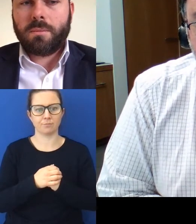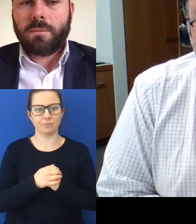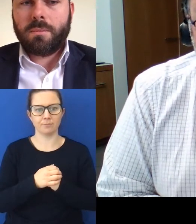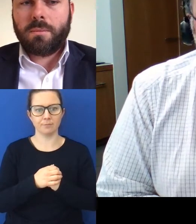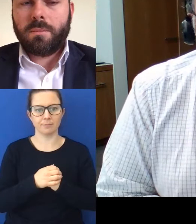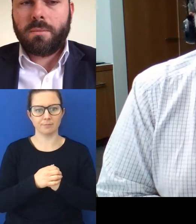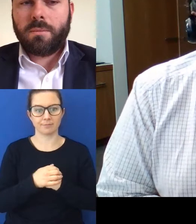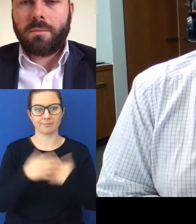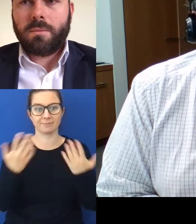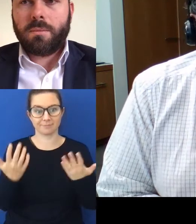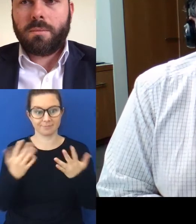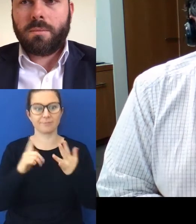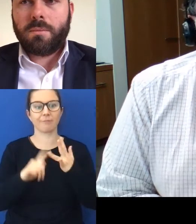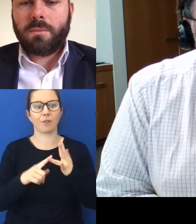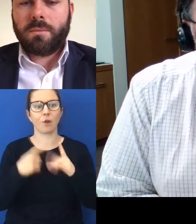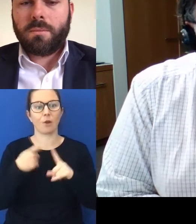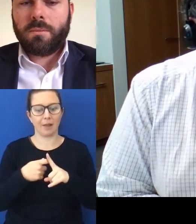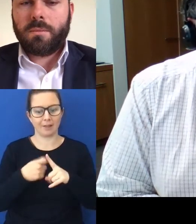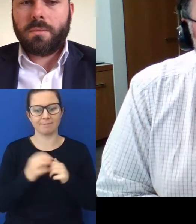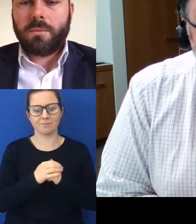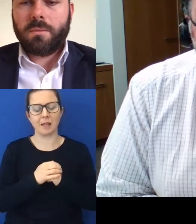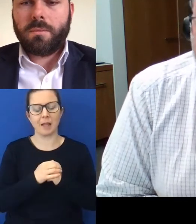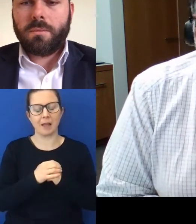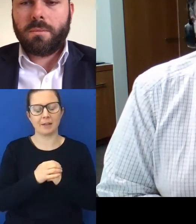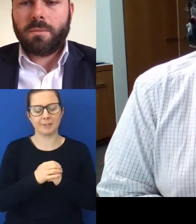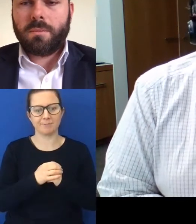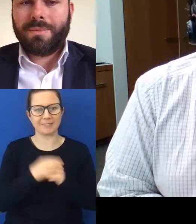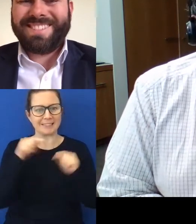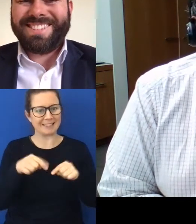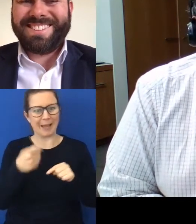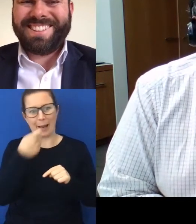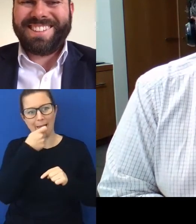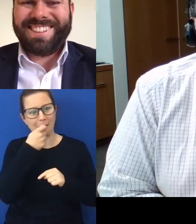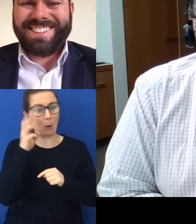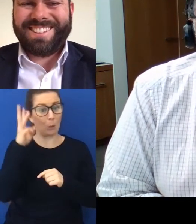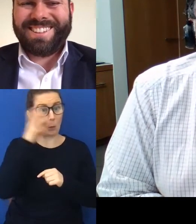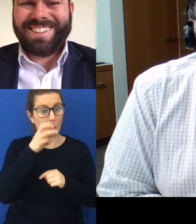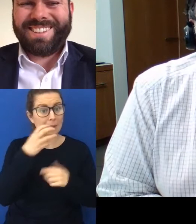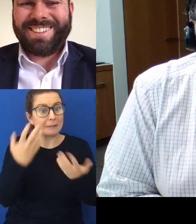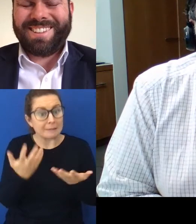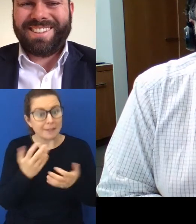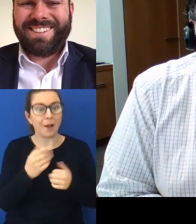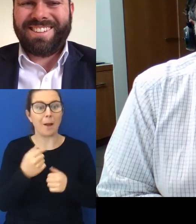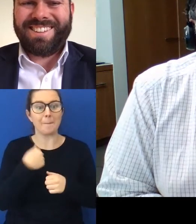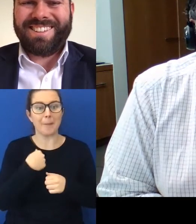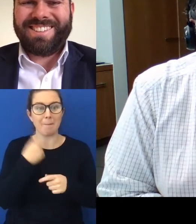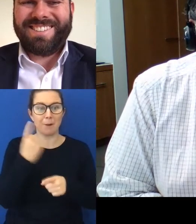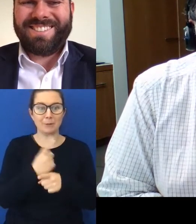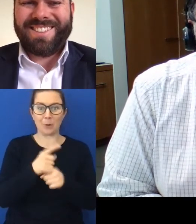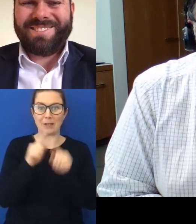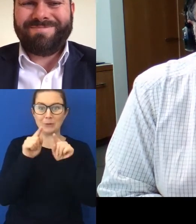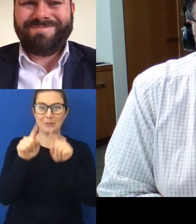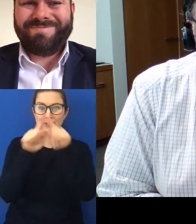Okay, so this is a little weird because I'm talking to a screen and